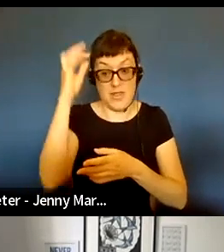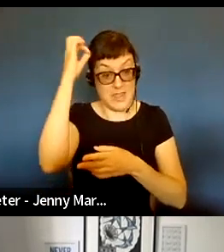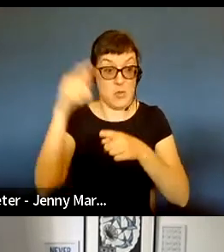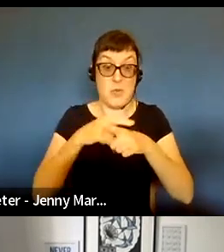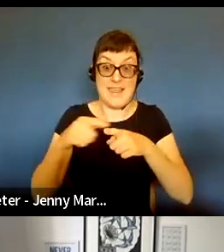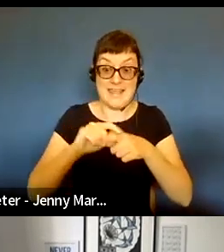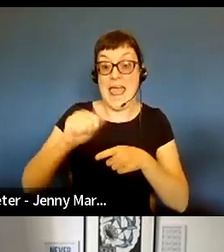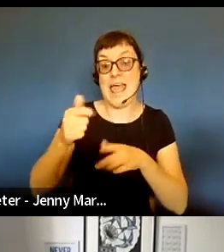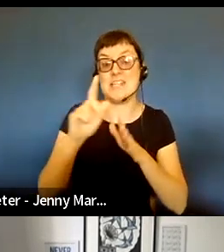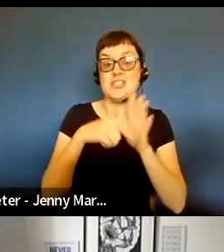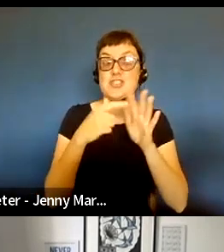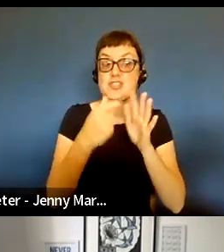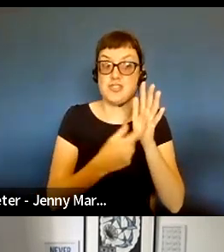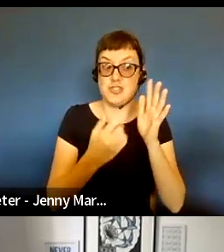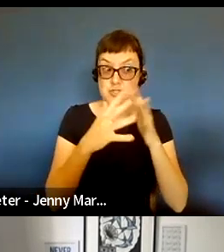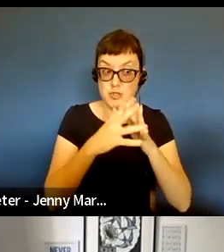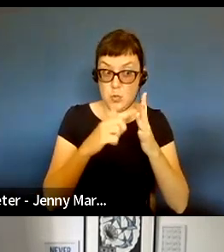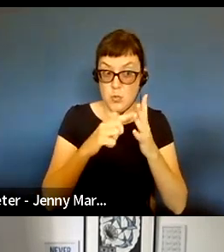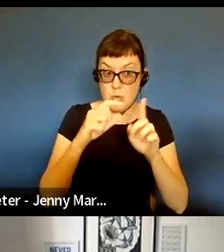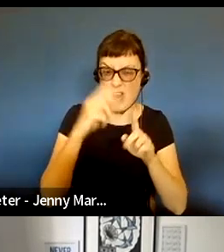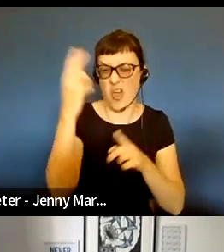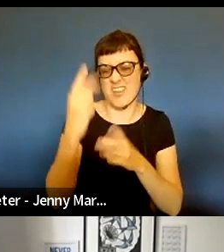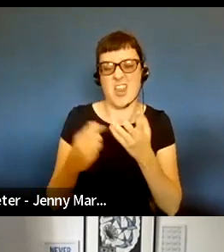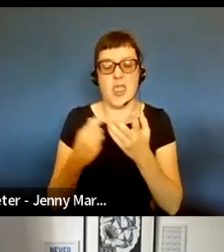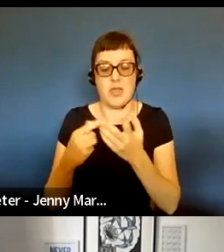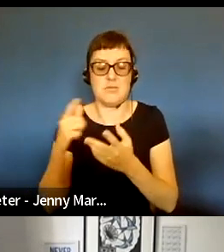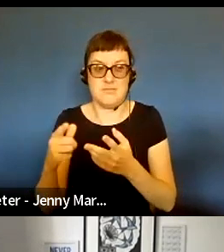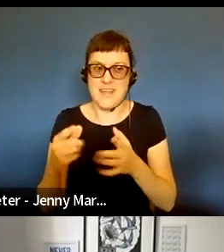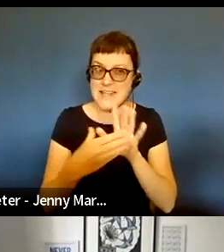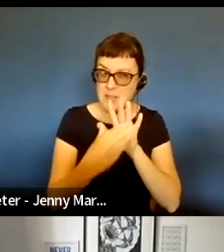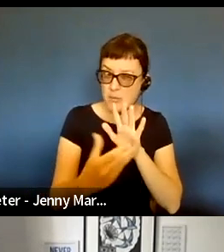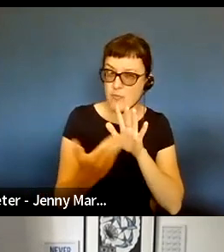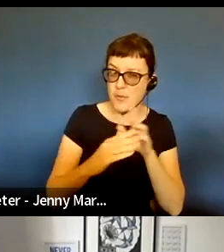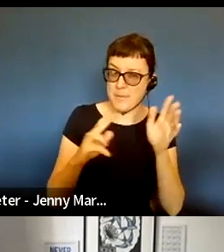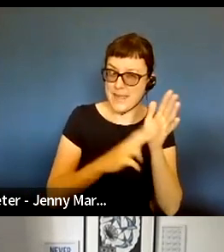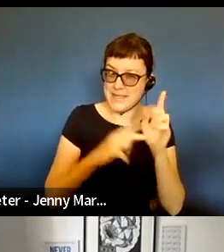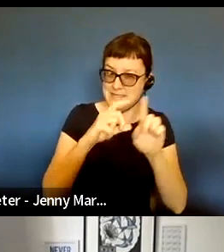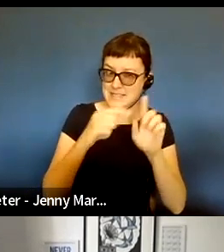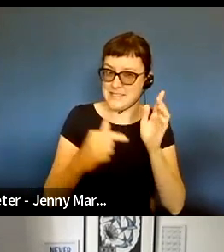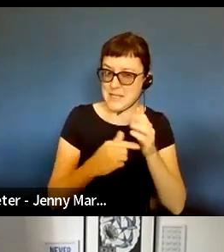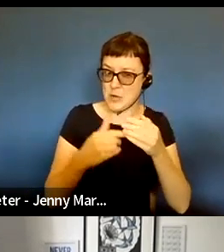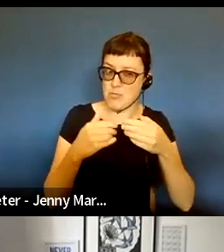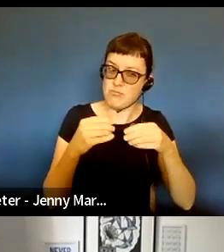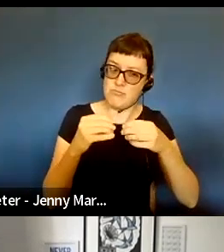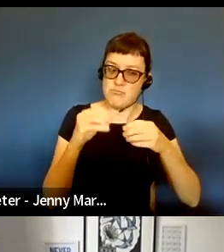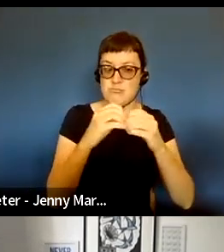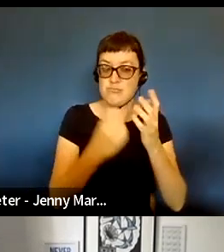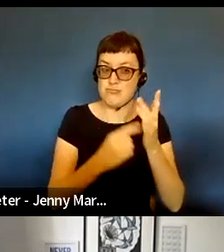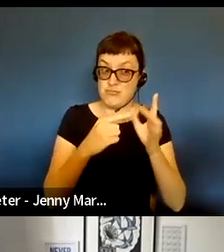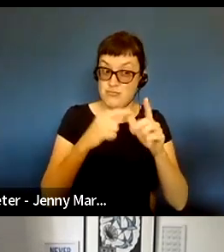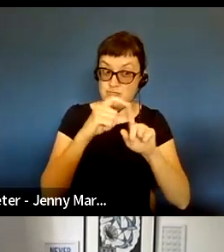others. And I think the example you're going to use is about NDT Broadgate. David, welcome.